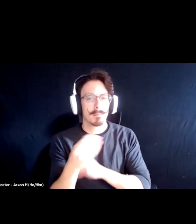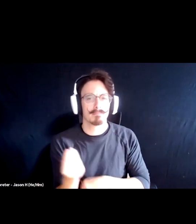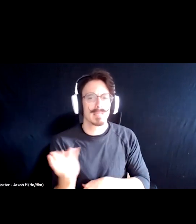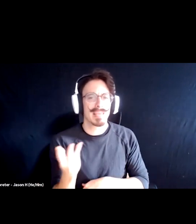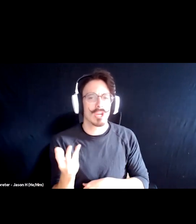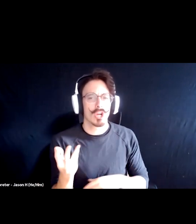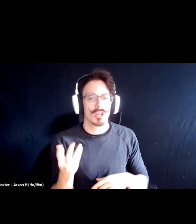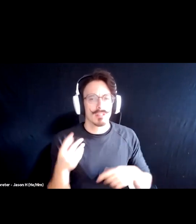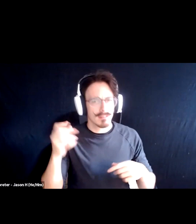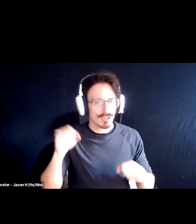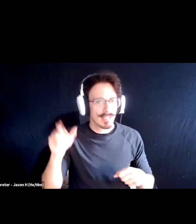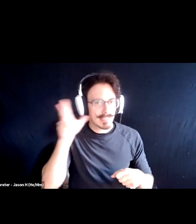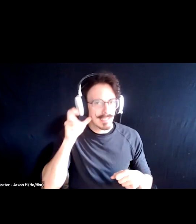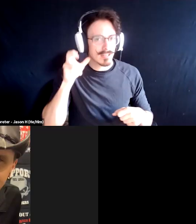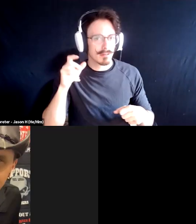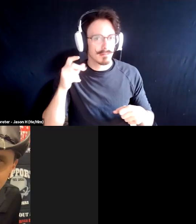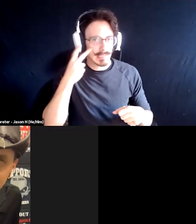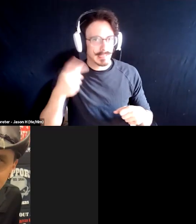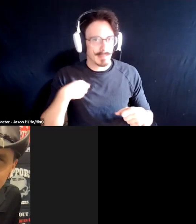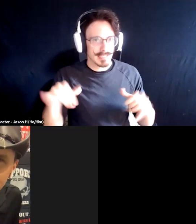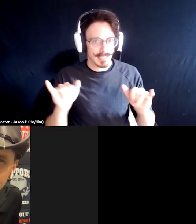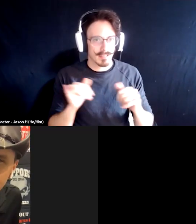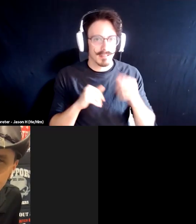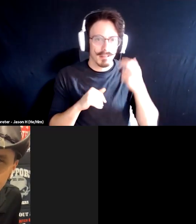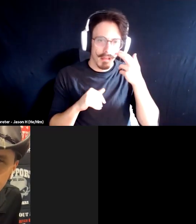see and hear me when I do that. Give me.